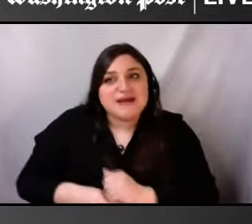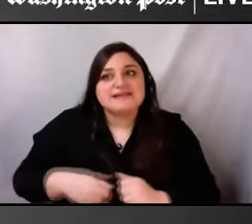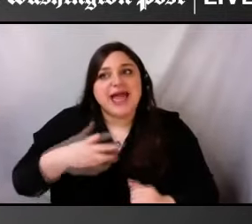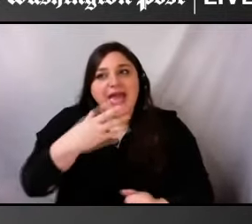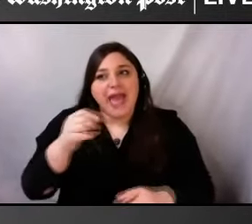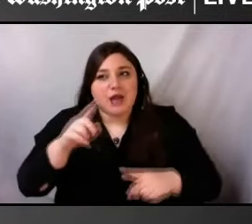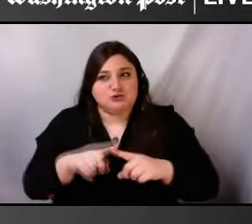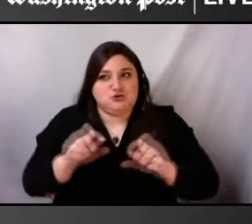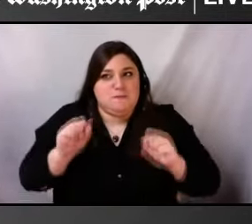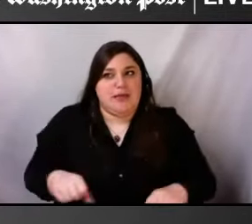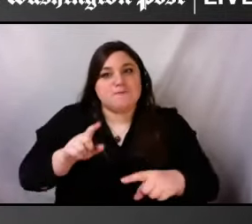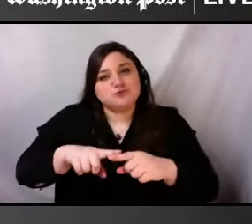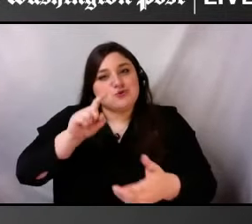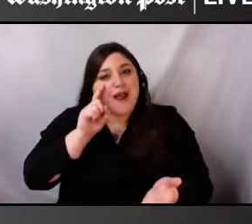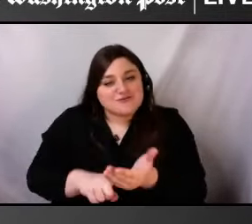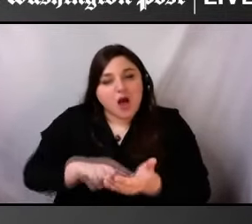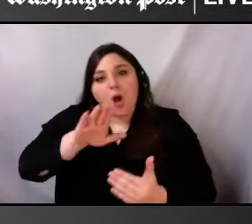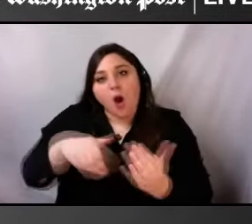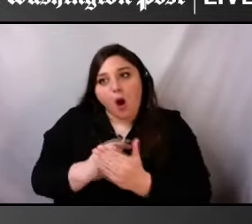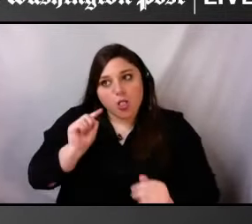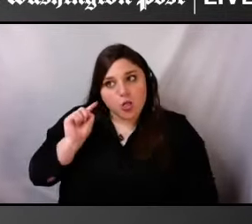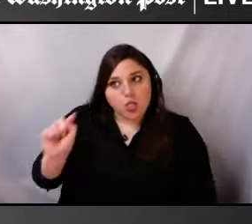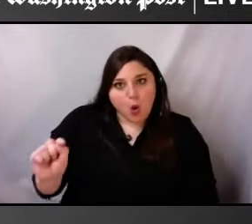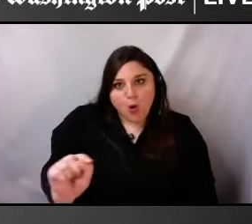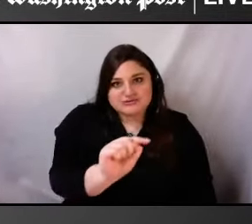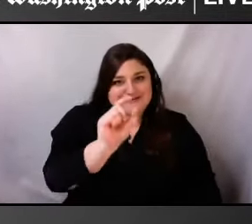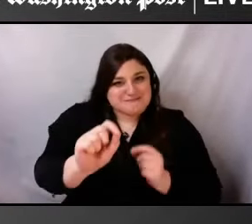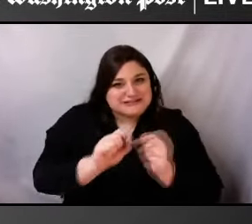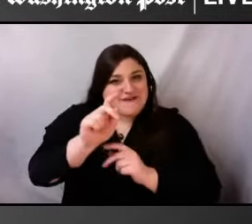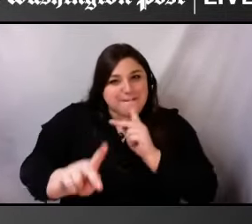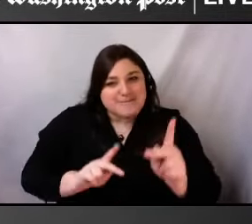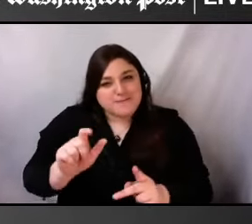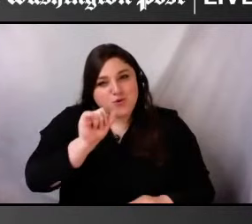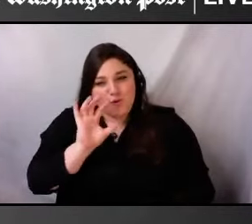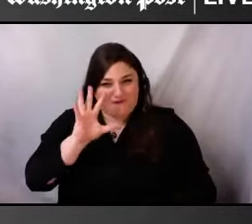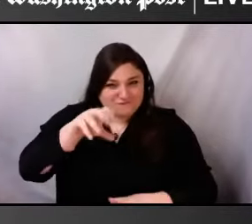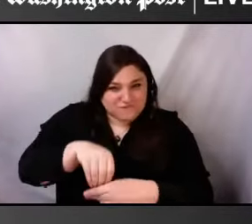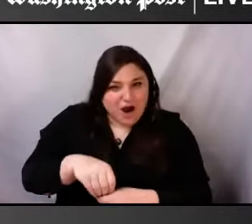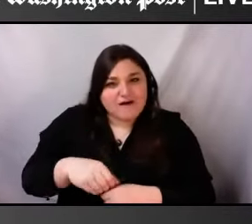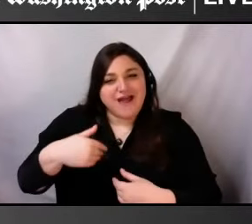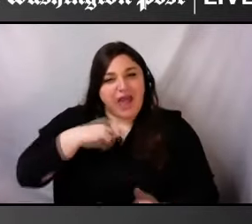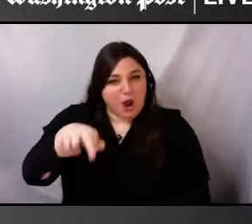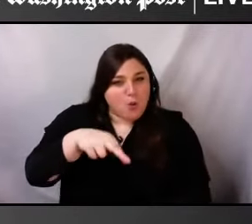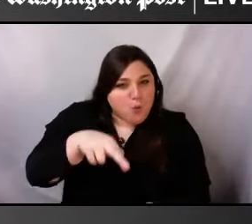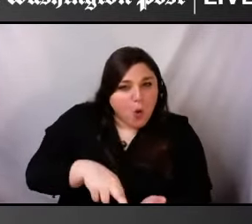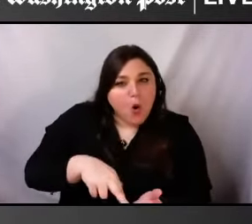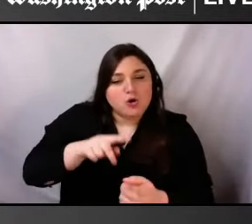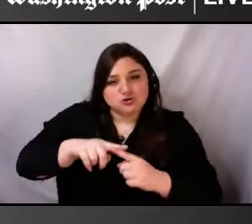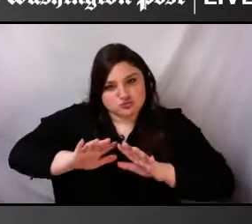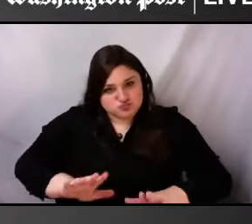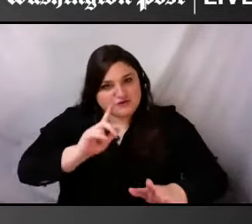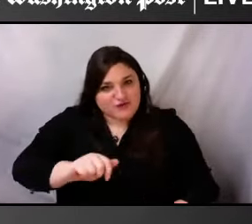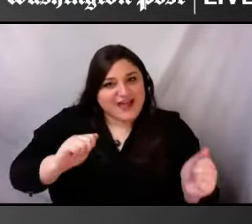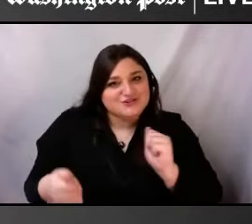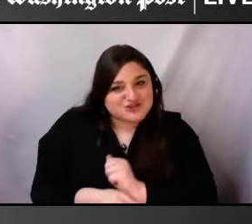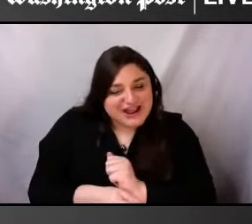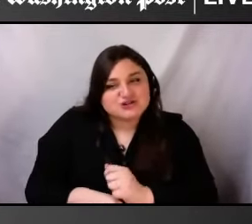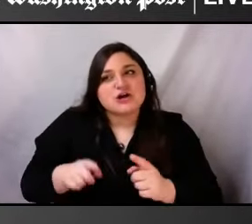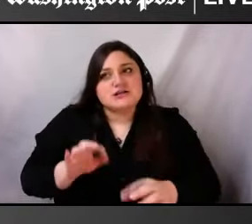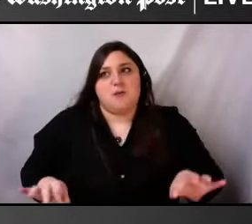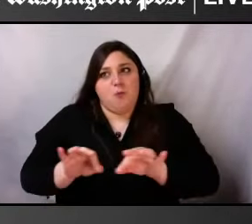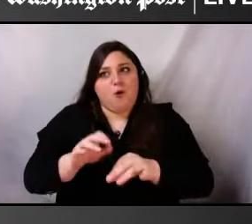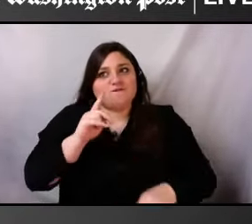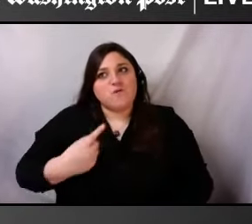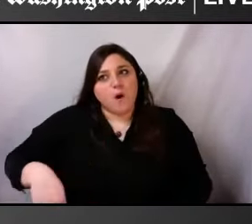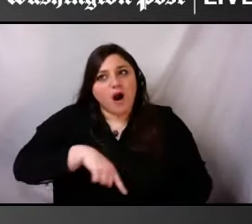and continues to play a part in that, um, there's still the acknowledgement of where, uh, improvement and advancement needs